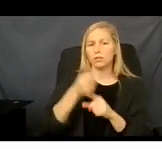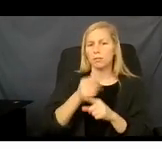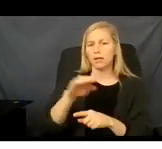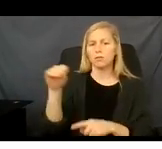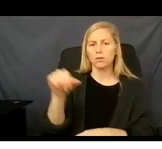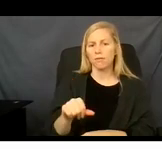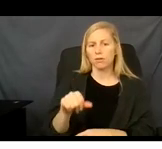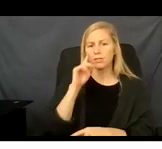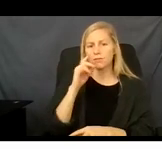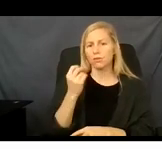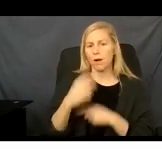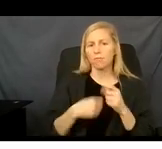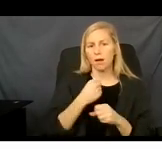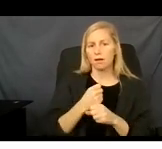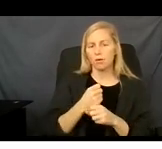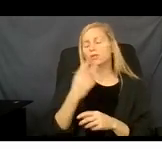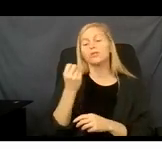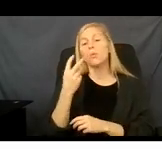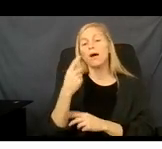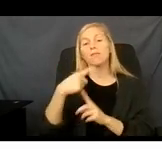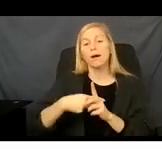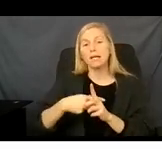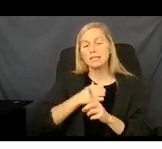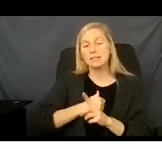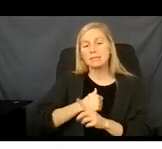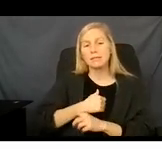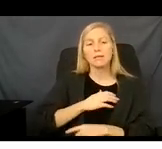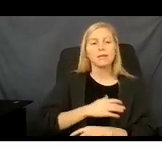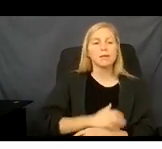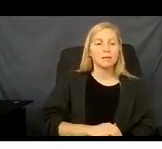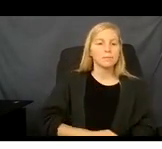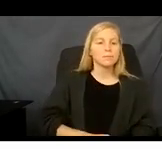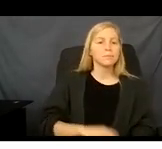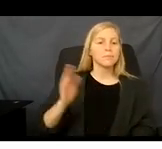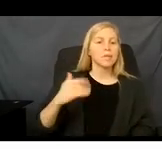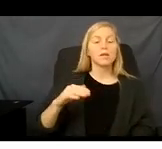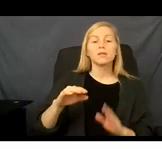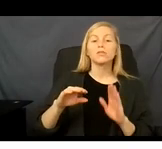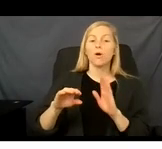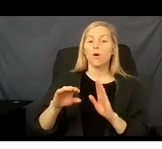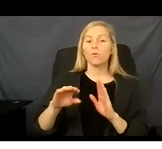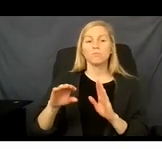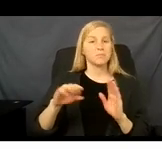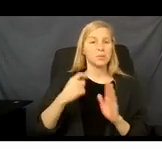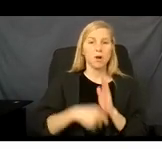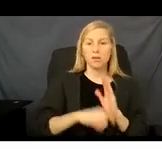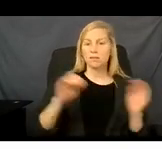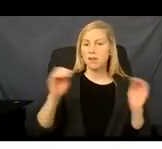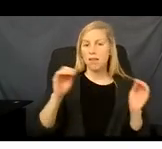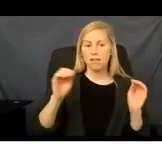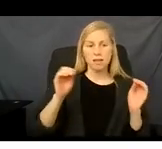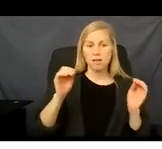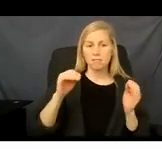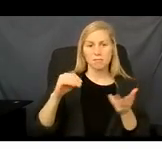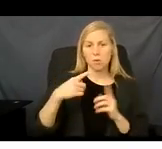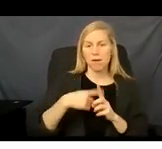Benefits of Medicaid. Benefits It's a $0 monthly premium. When you are eligible for Medicaid, are not